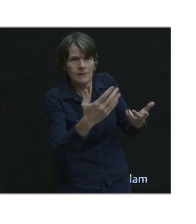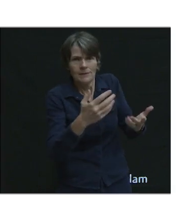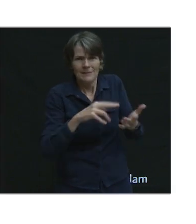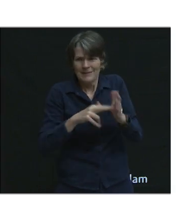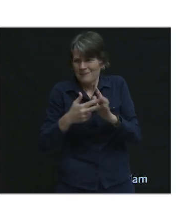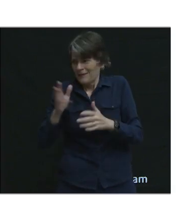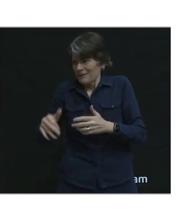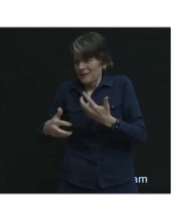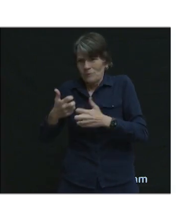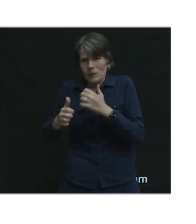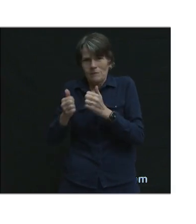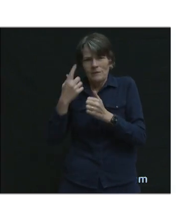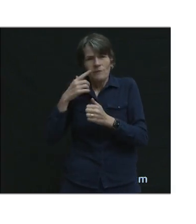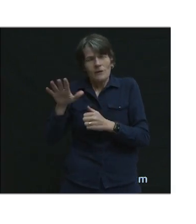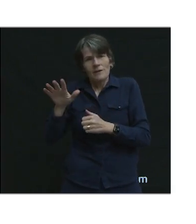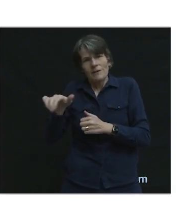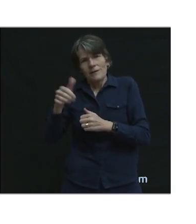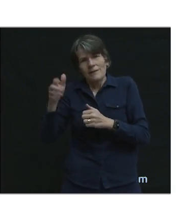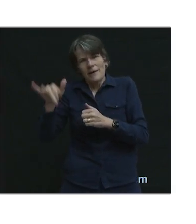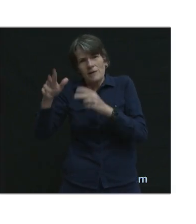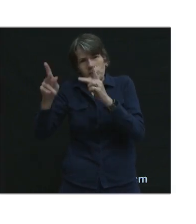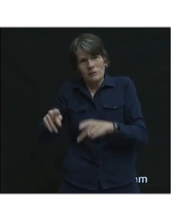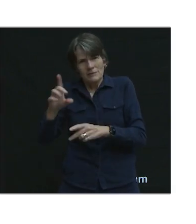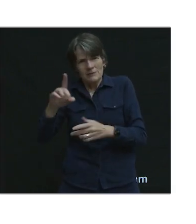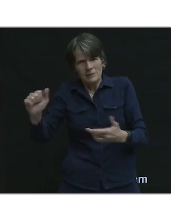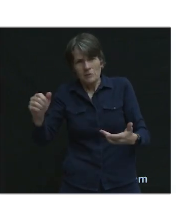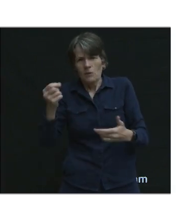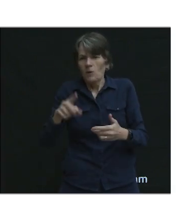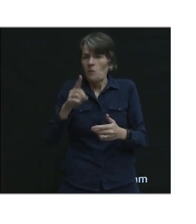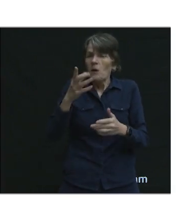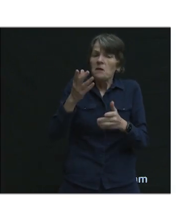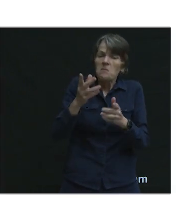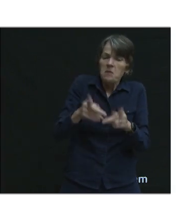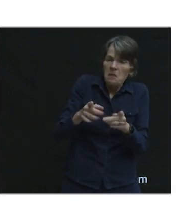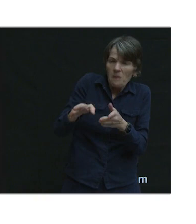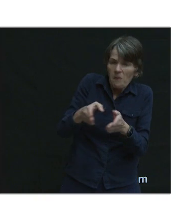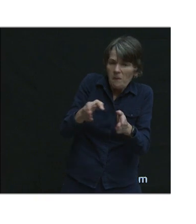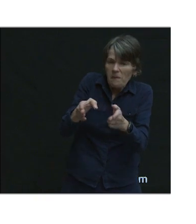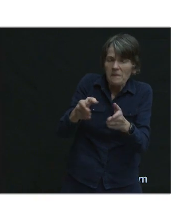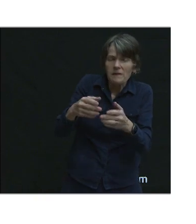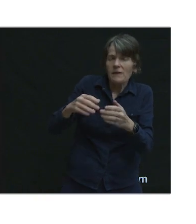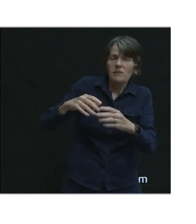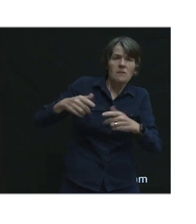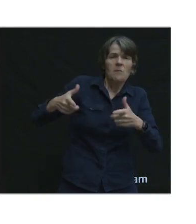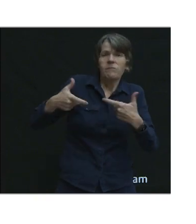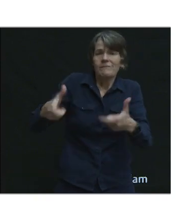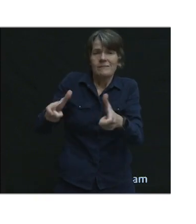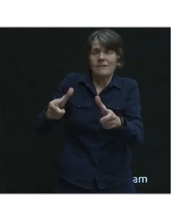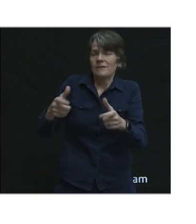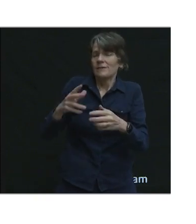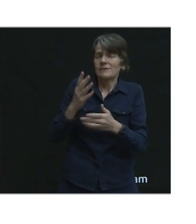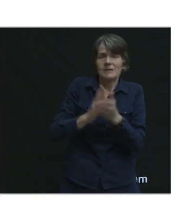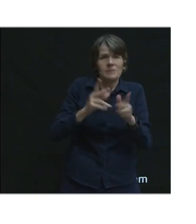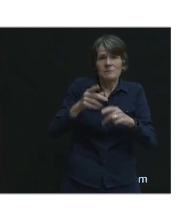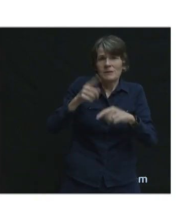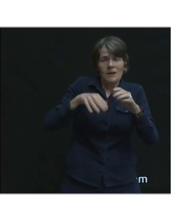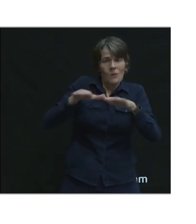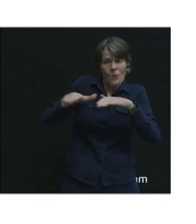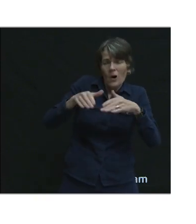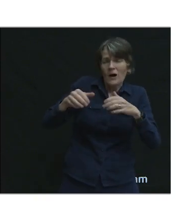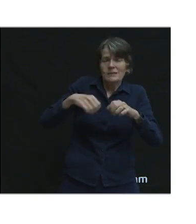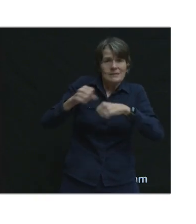or whether it's one segment of a road where you just hoped people could get by, is enough to make it not possible for people to walk or cycle for that trip.